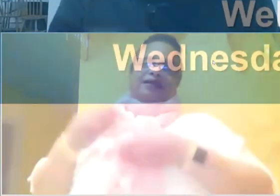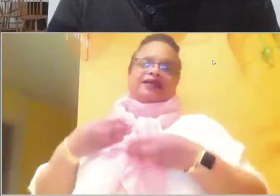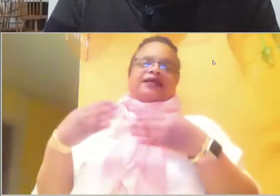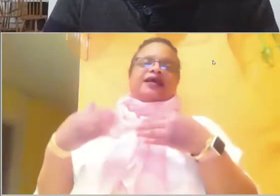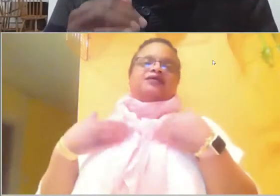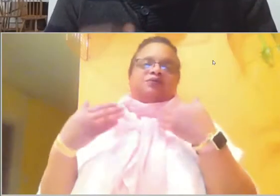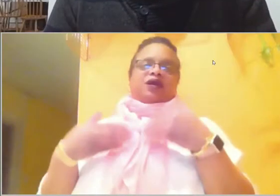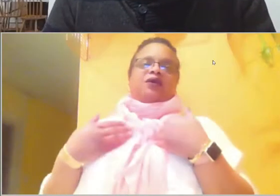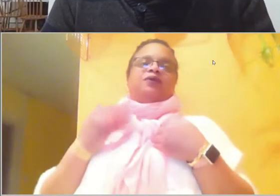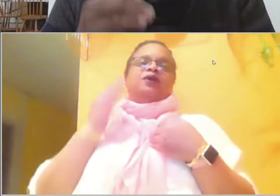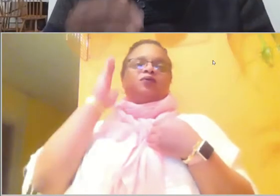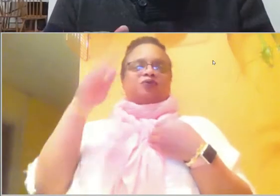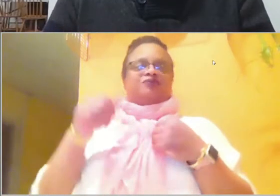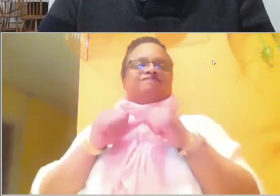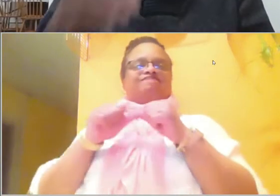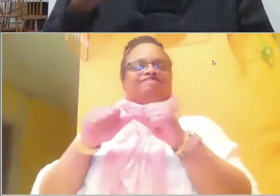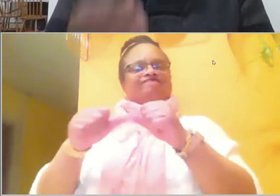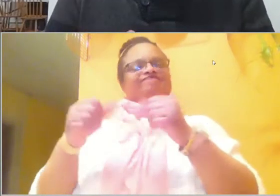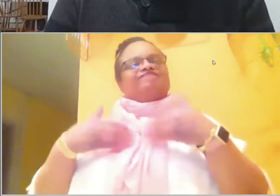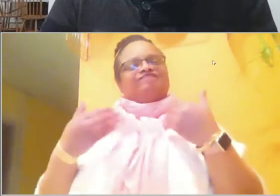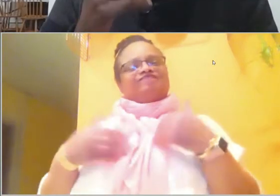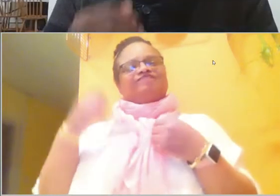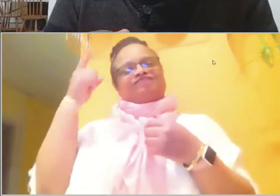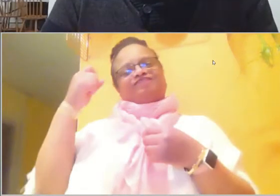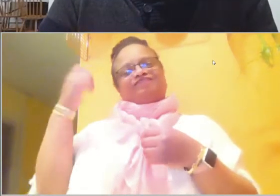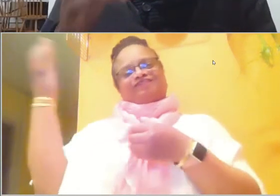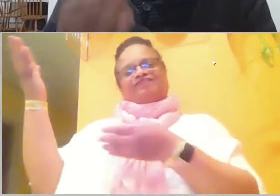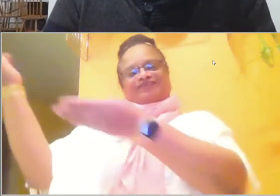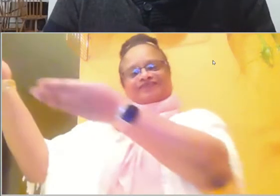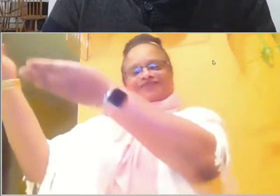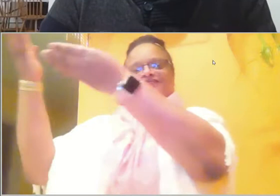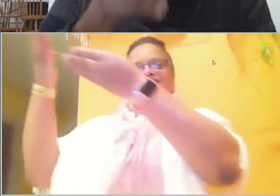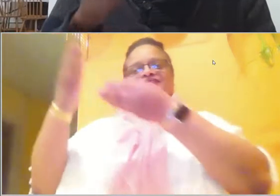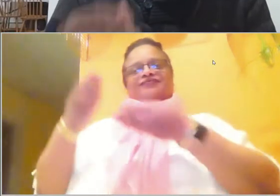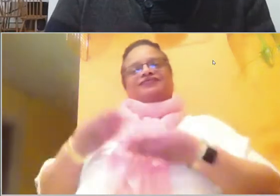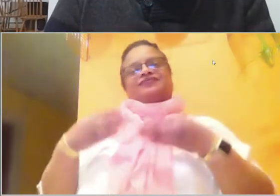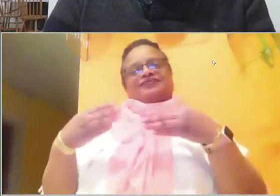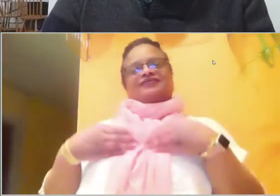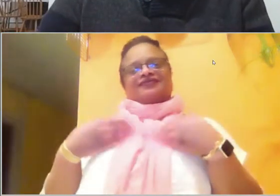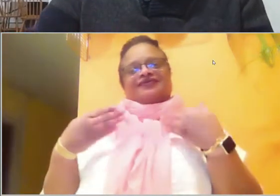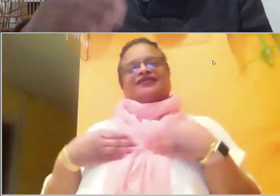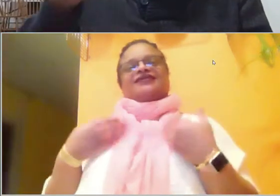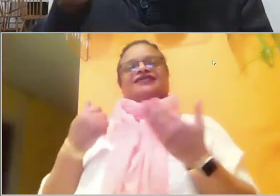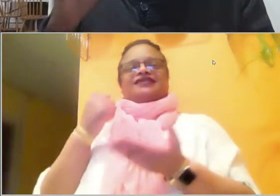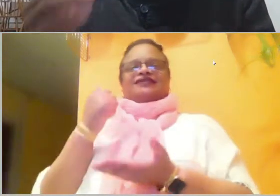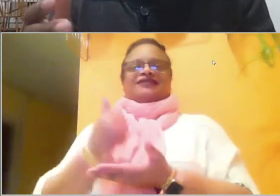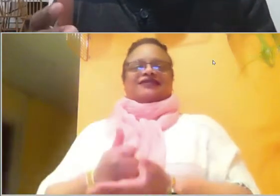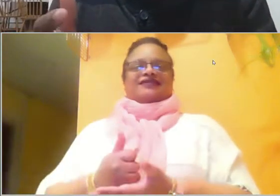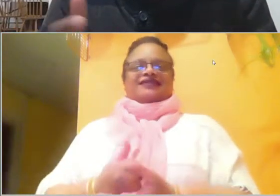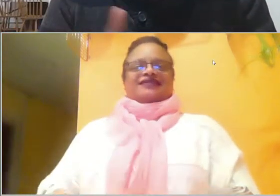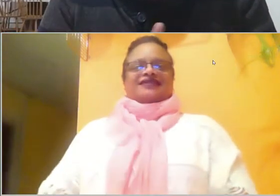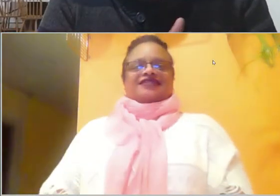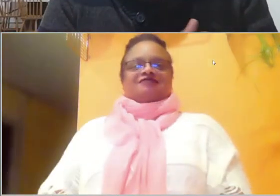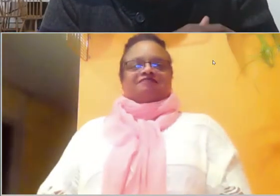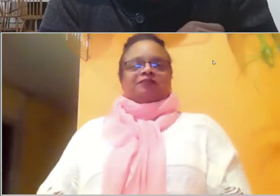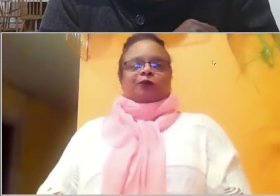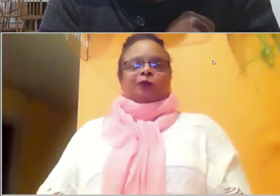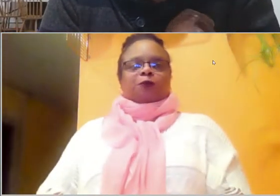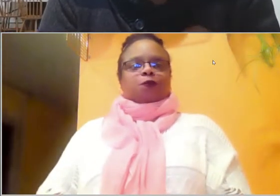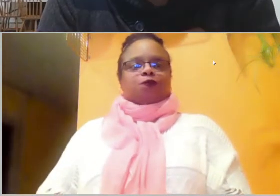He has made me glad. I will rejoice for he has made me glad.